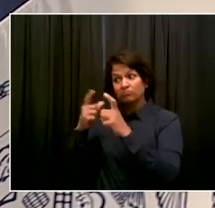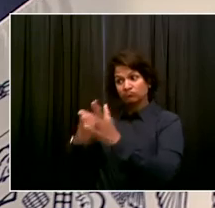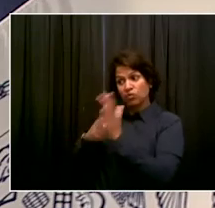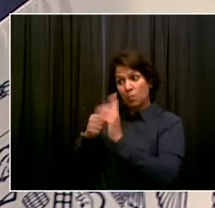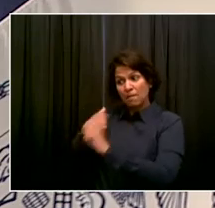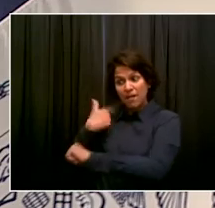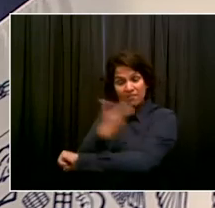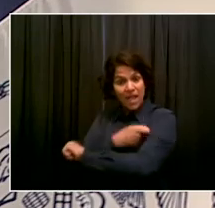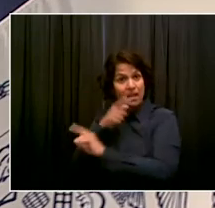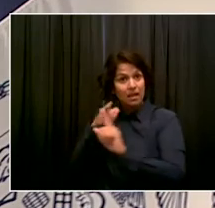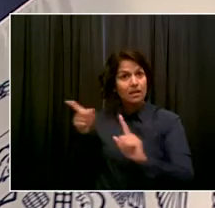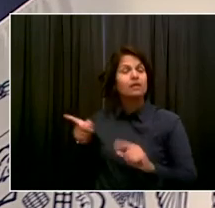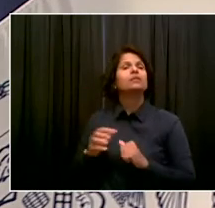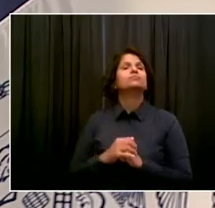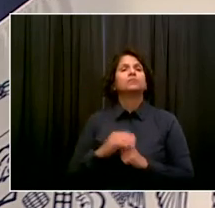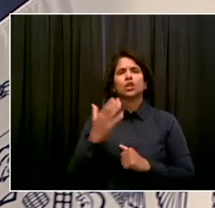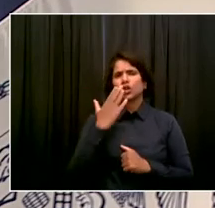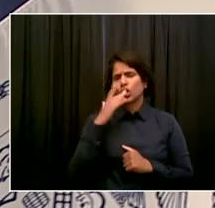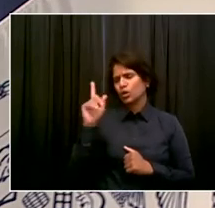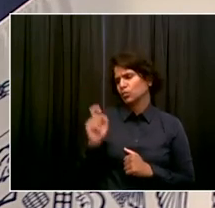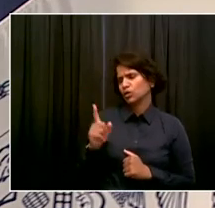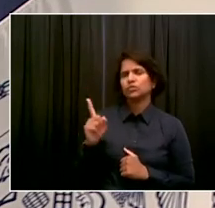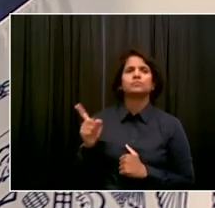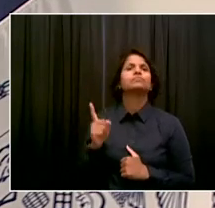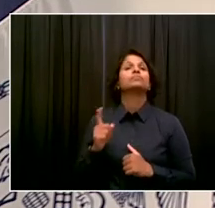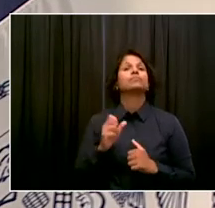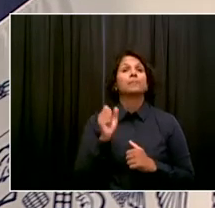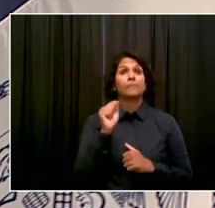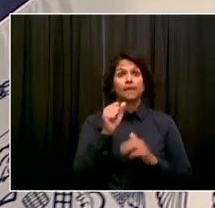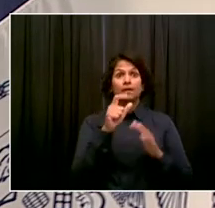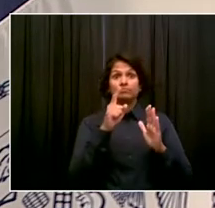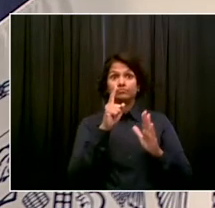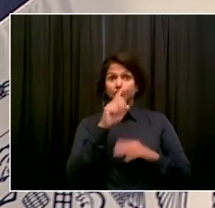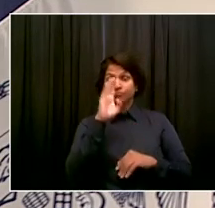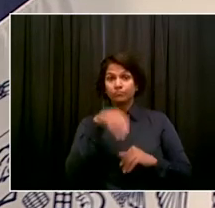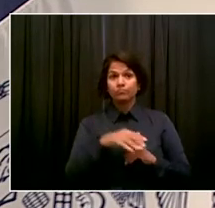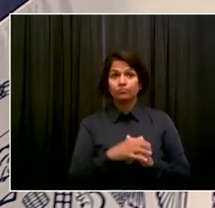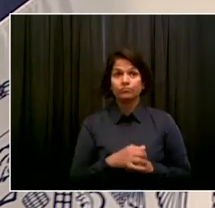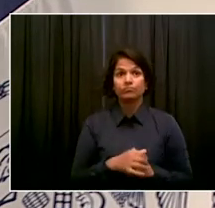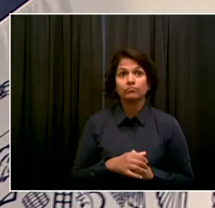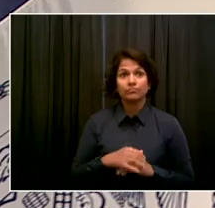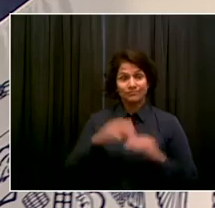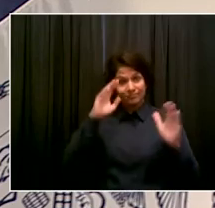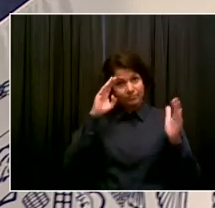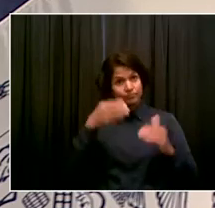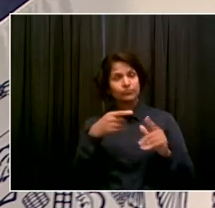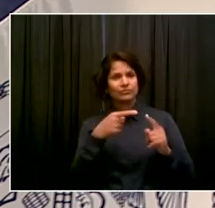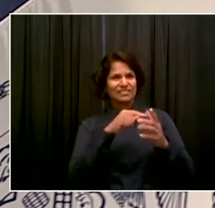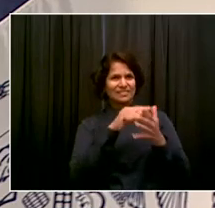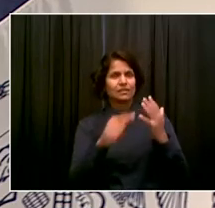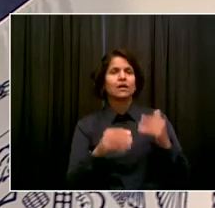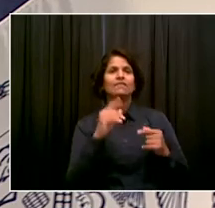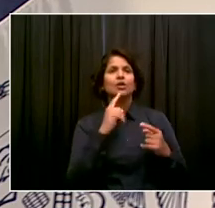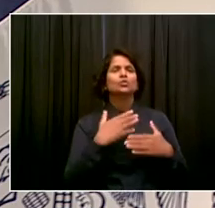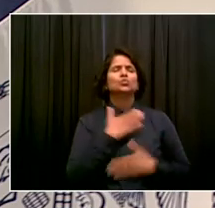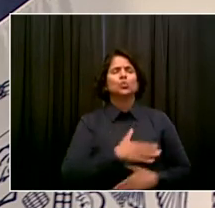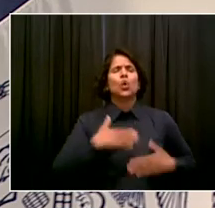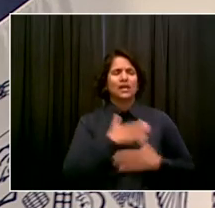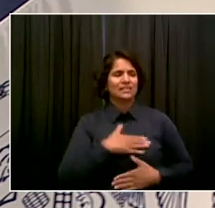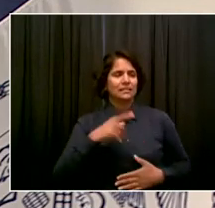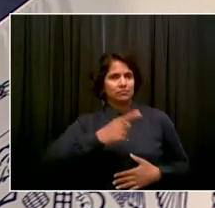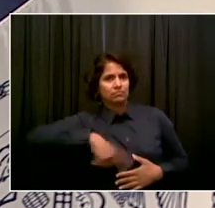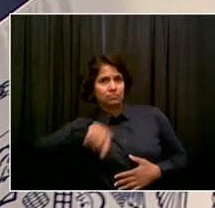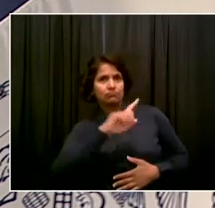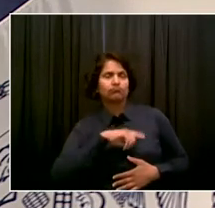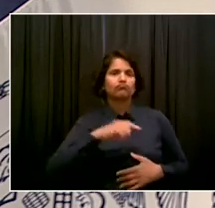important parts of life in this city, but where people went for enjoyment that were not, you know, the most